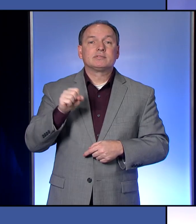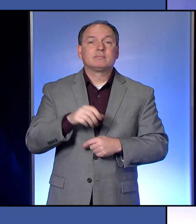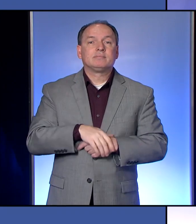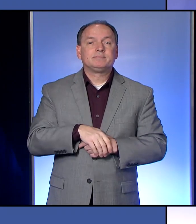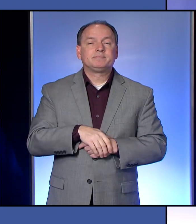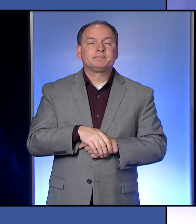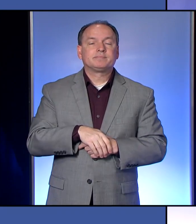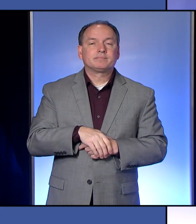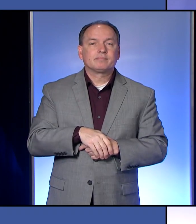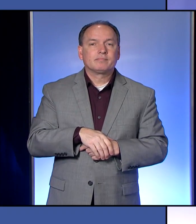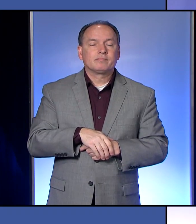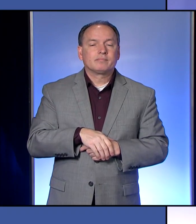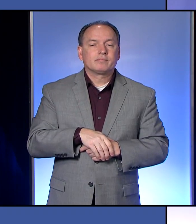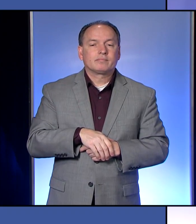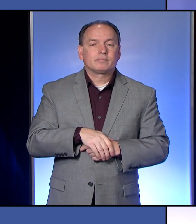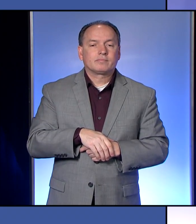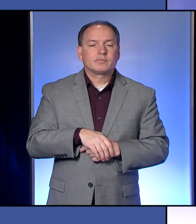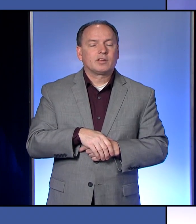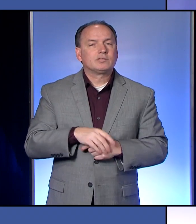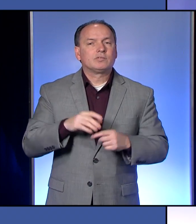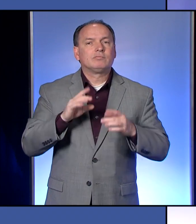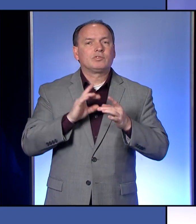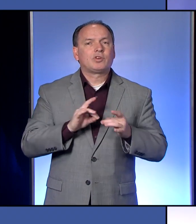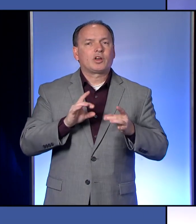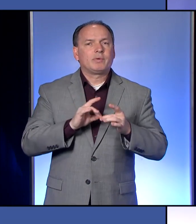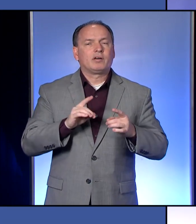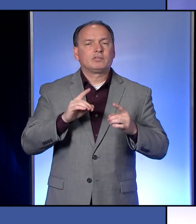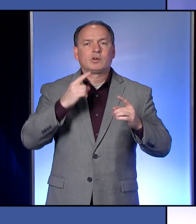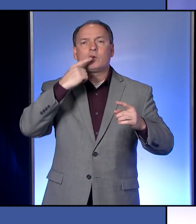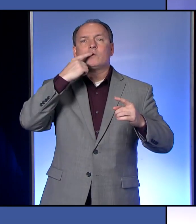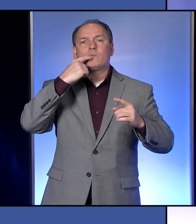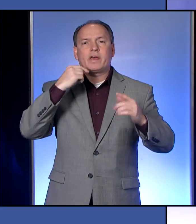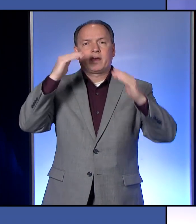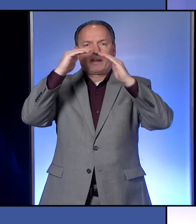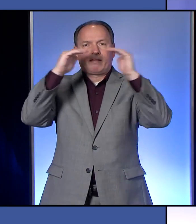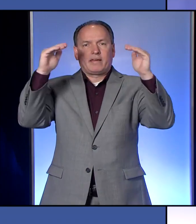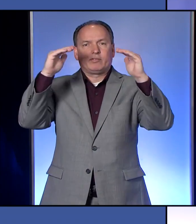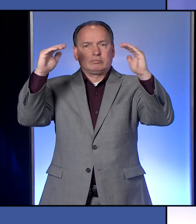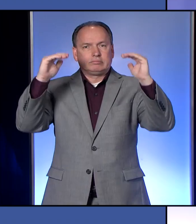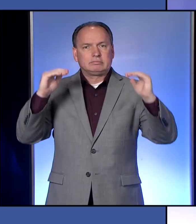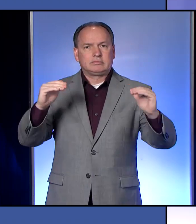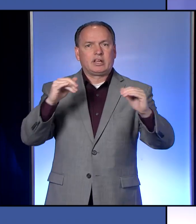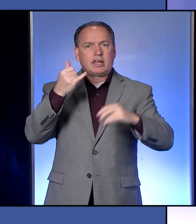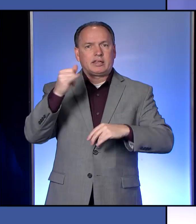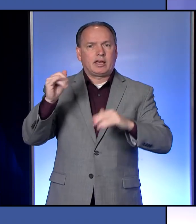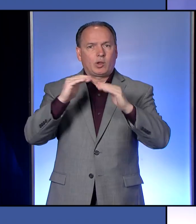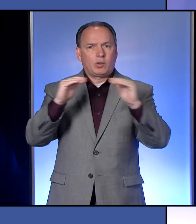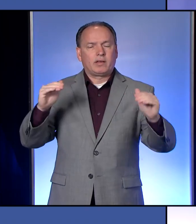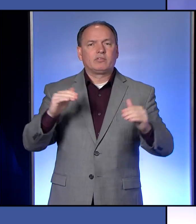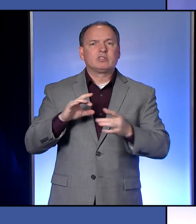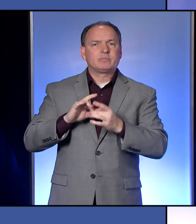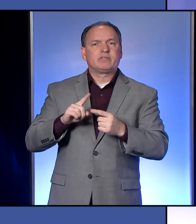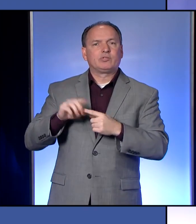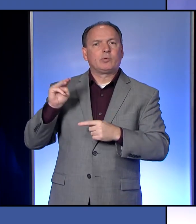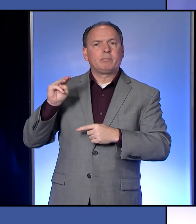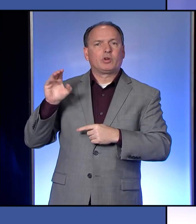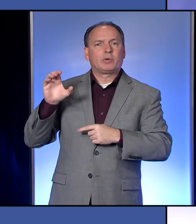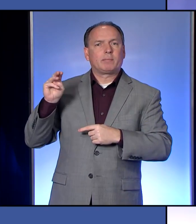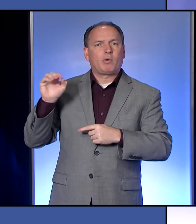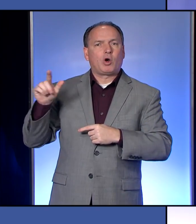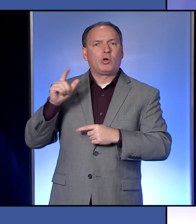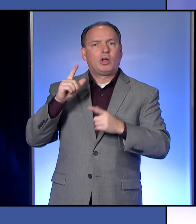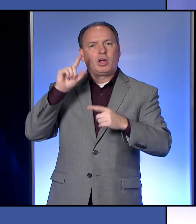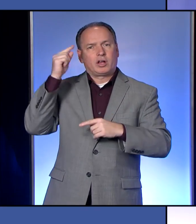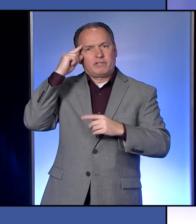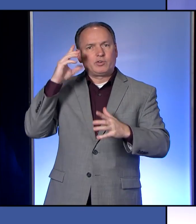Yes, Kathy. Talking about going from red to yellow, I to get your thoughts specifically on the Mill Creek Mall. Governor Wolf commented